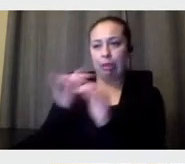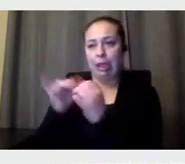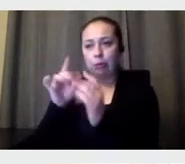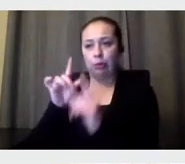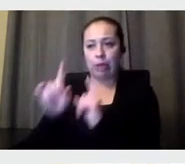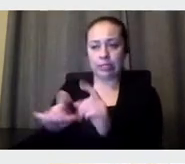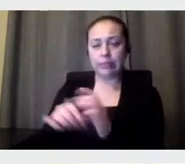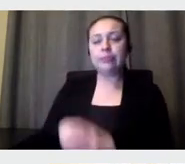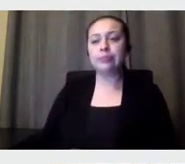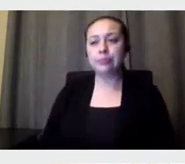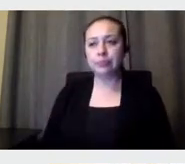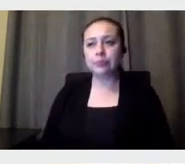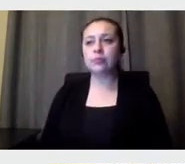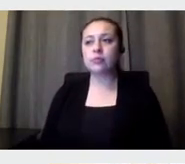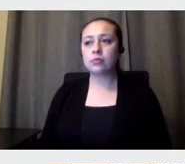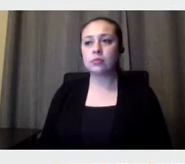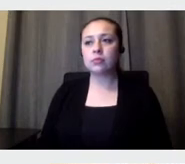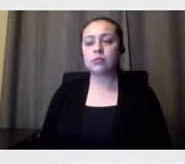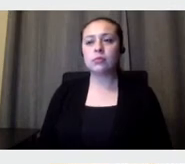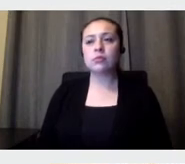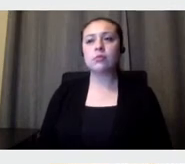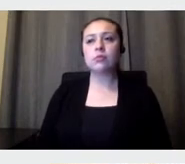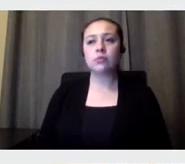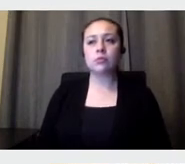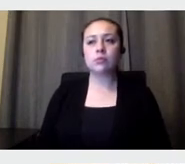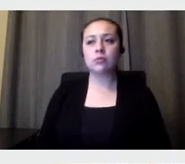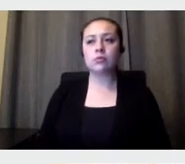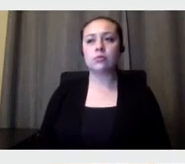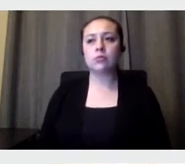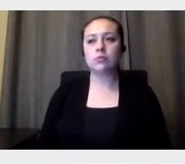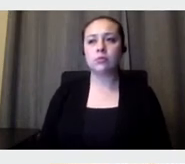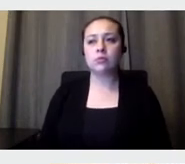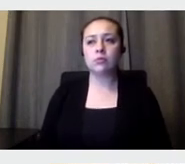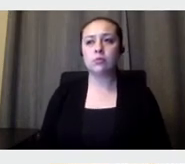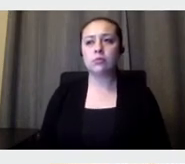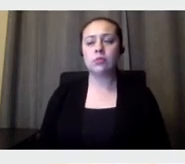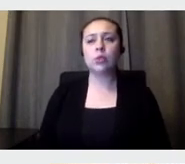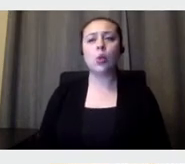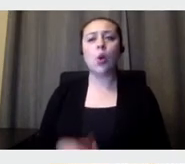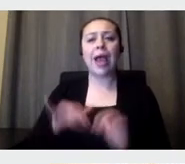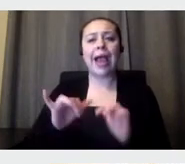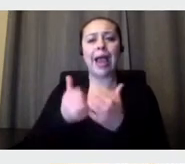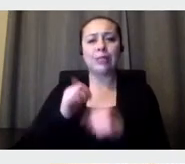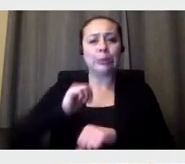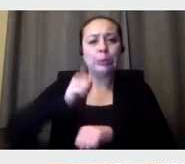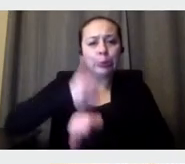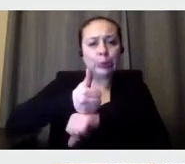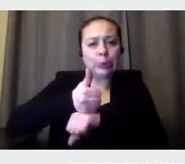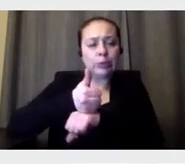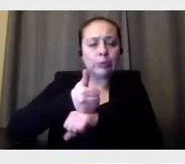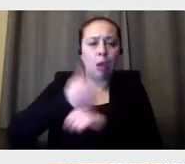what steps did you take to get the Vignelli 90 project off the ground?